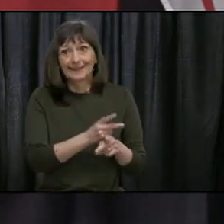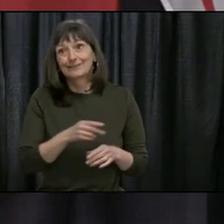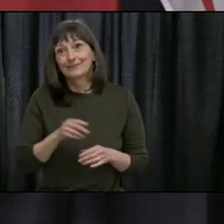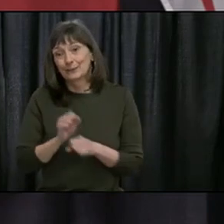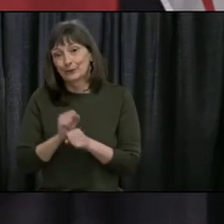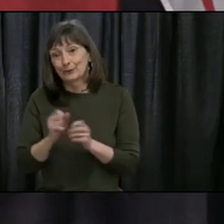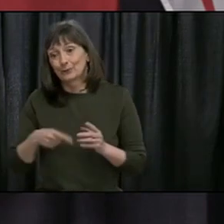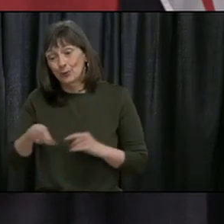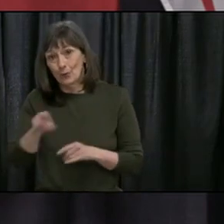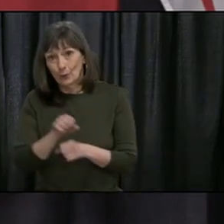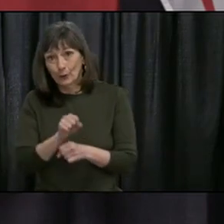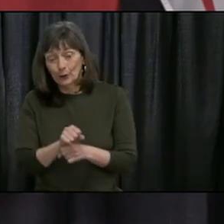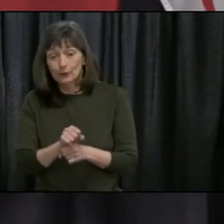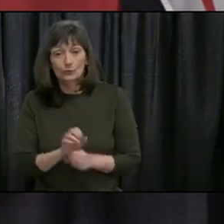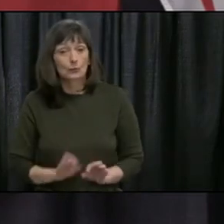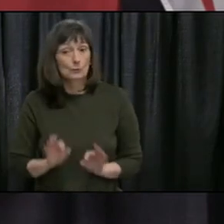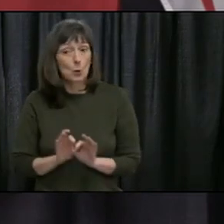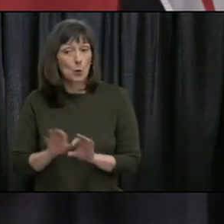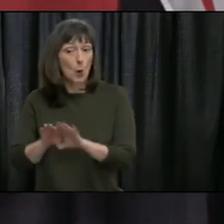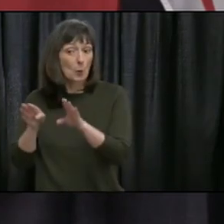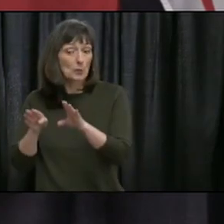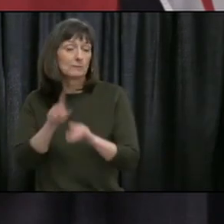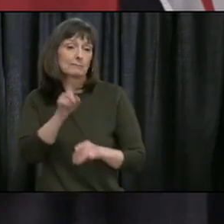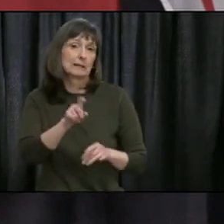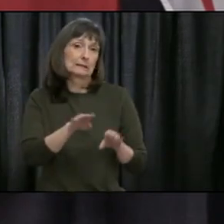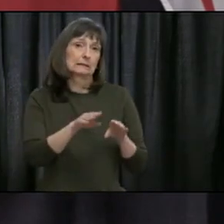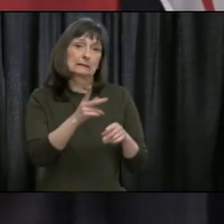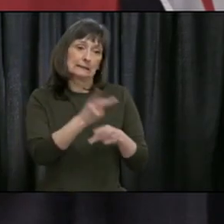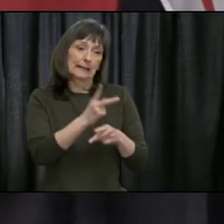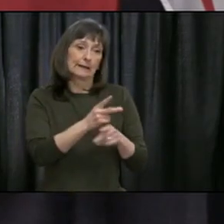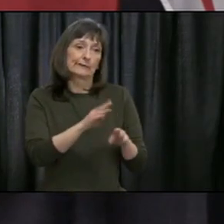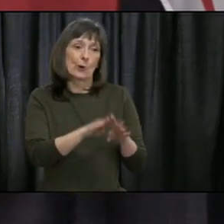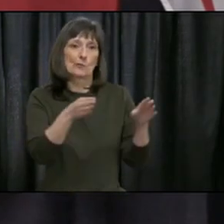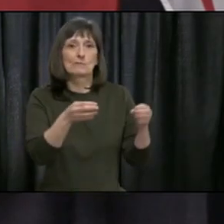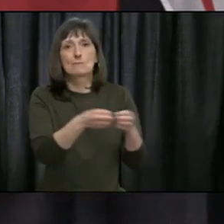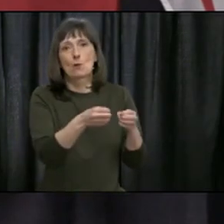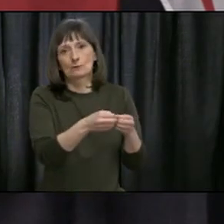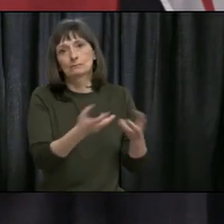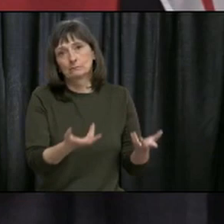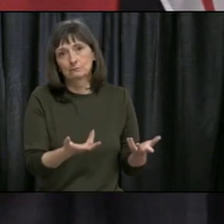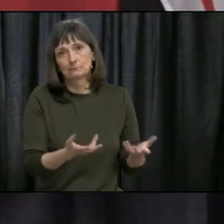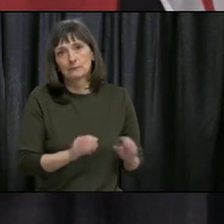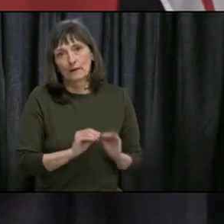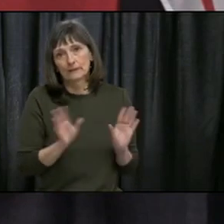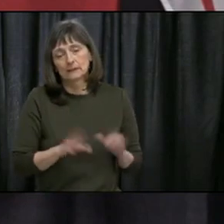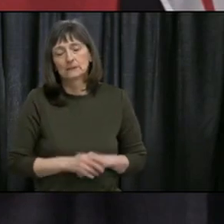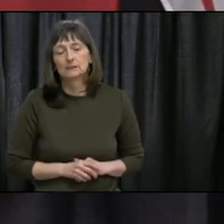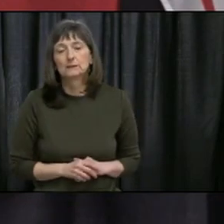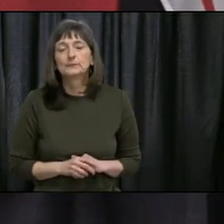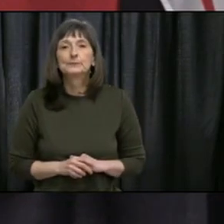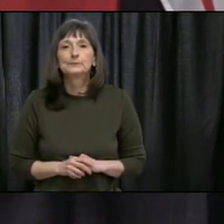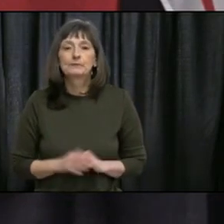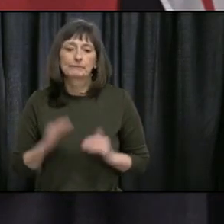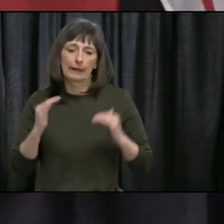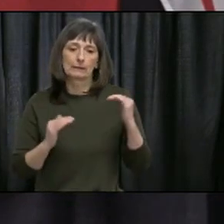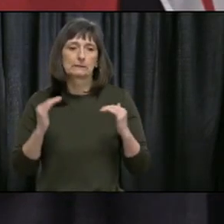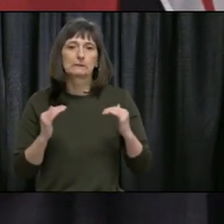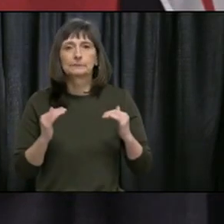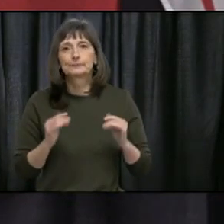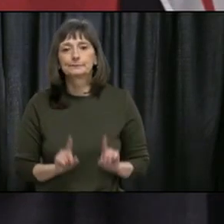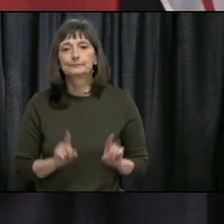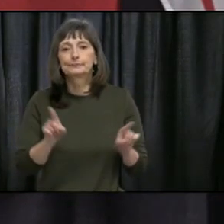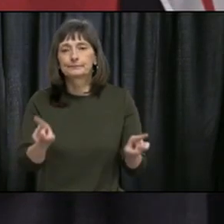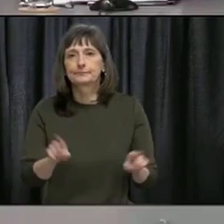that we, as we open up businesses, we must open up, you know, some daycare centers as well just to be able to provide that service.